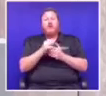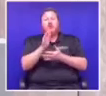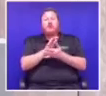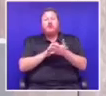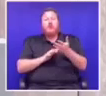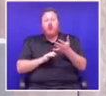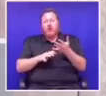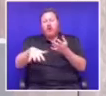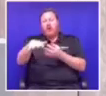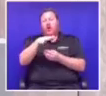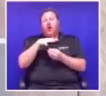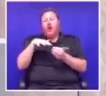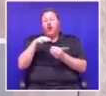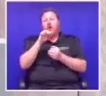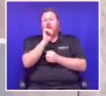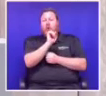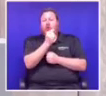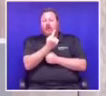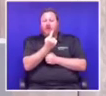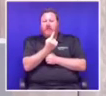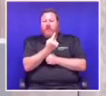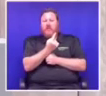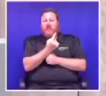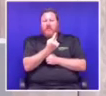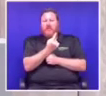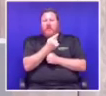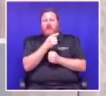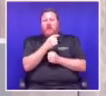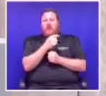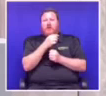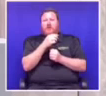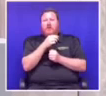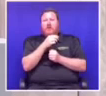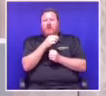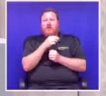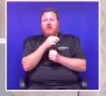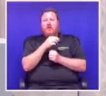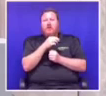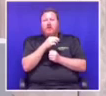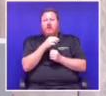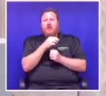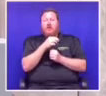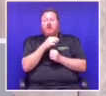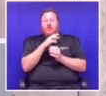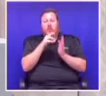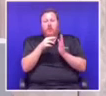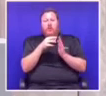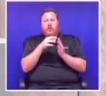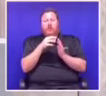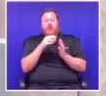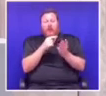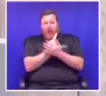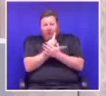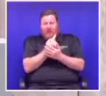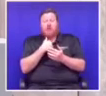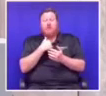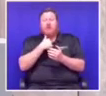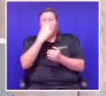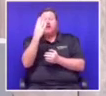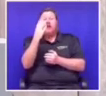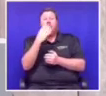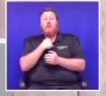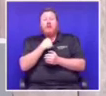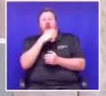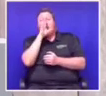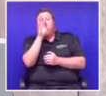around herself arose, I asked for a report. A report that